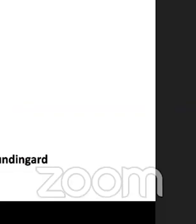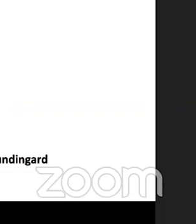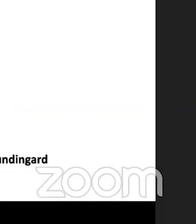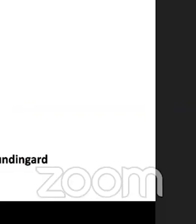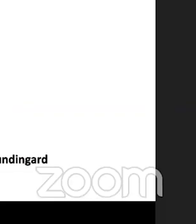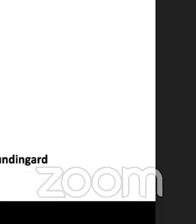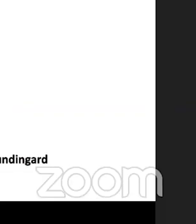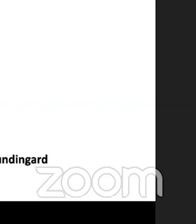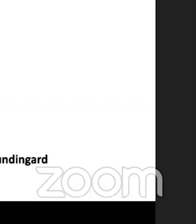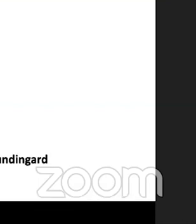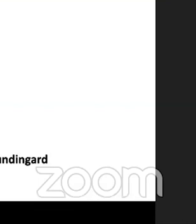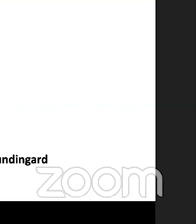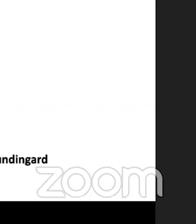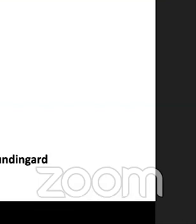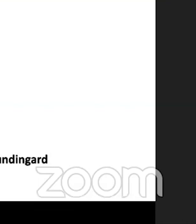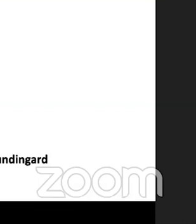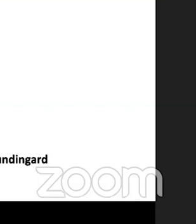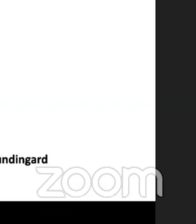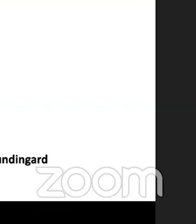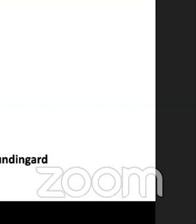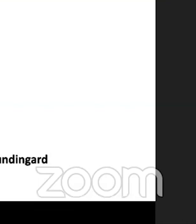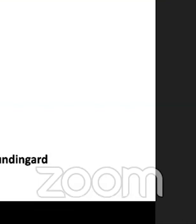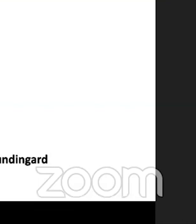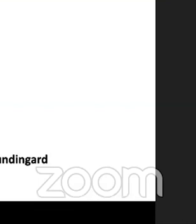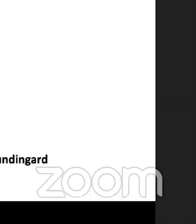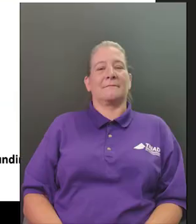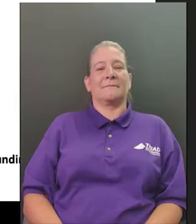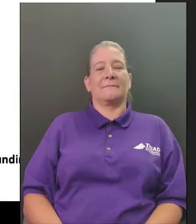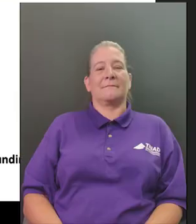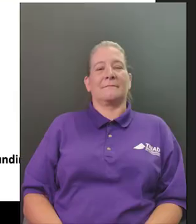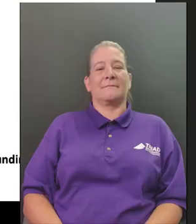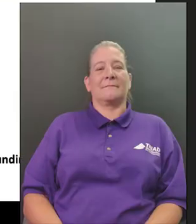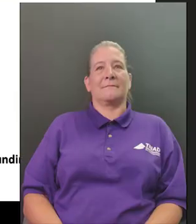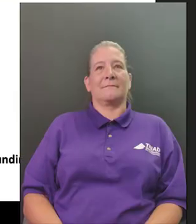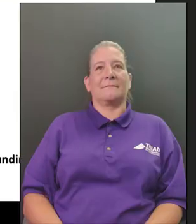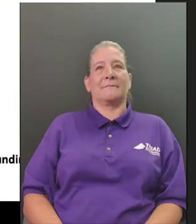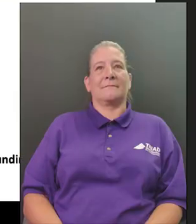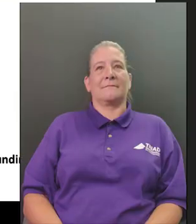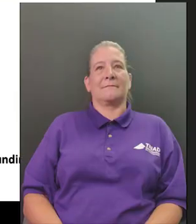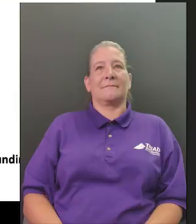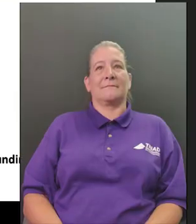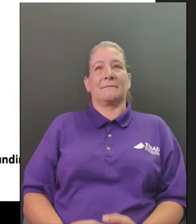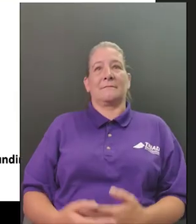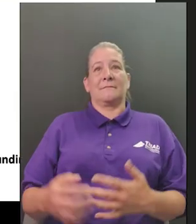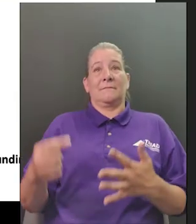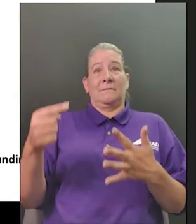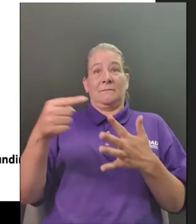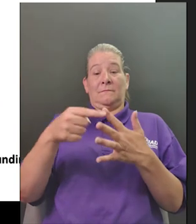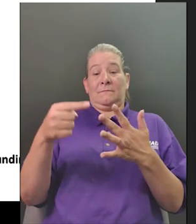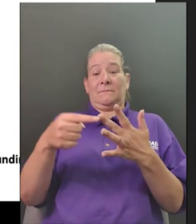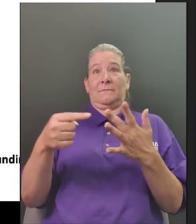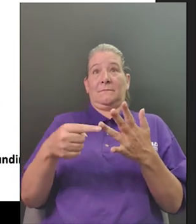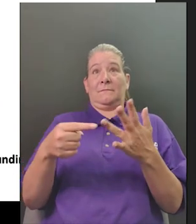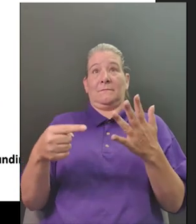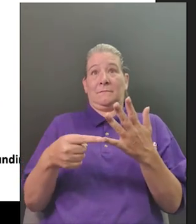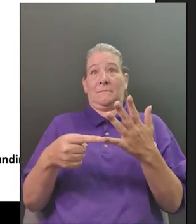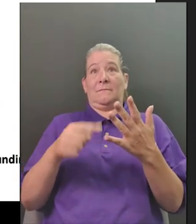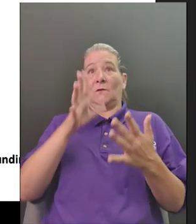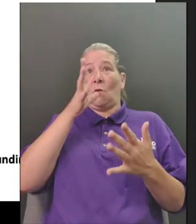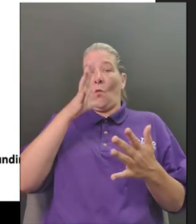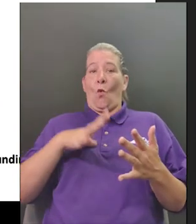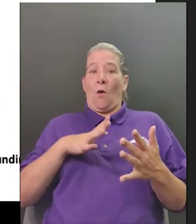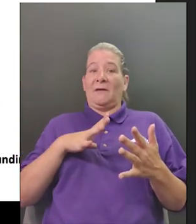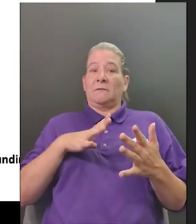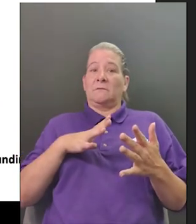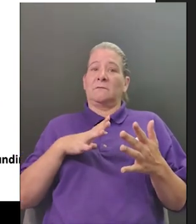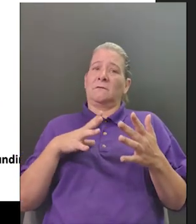because i had these all as one big pole and you can see some of the things that people collected in